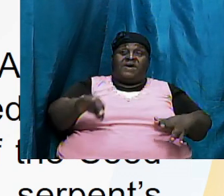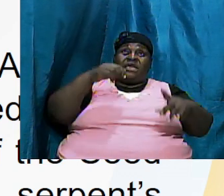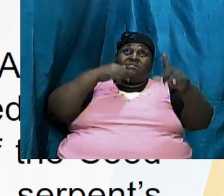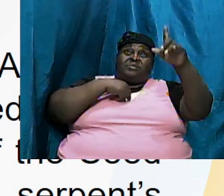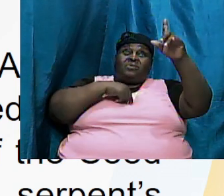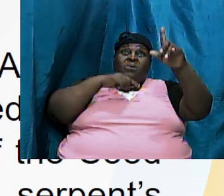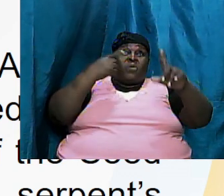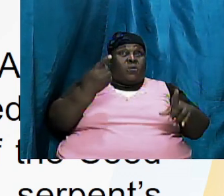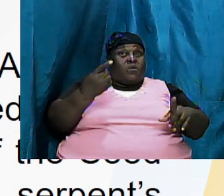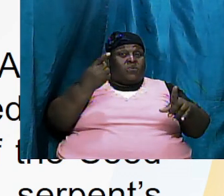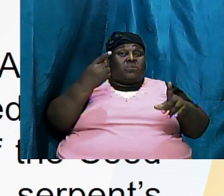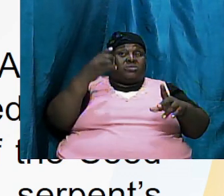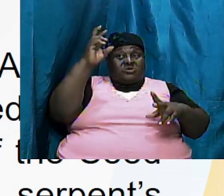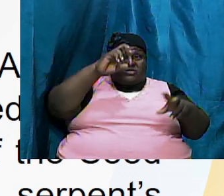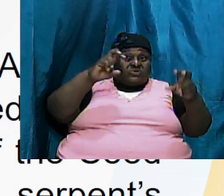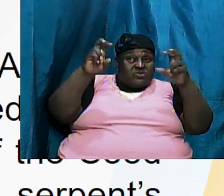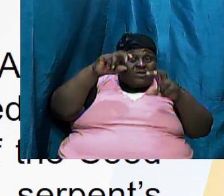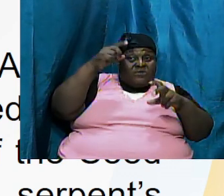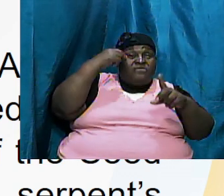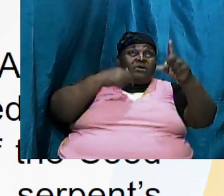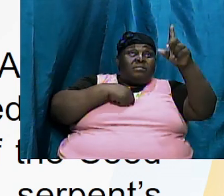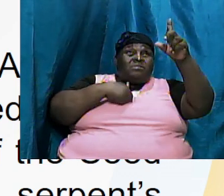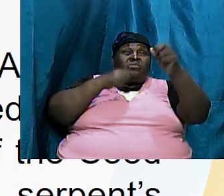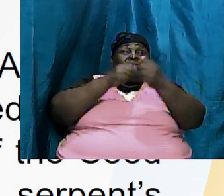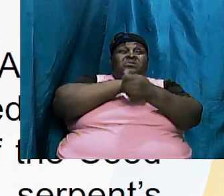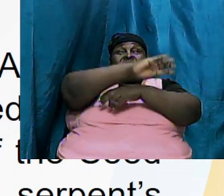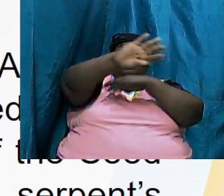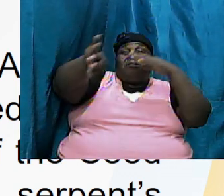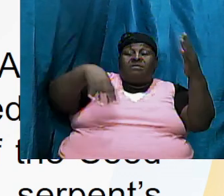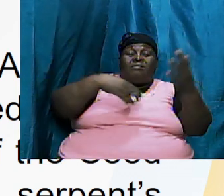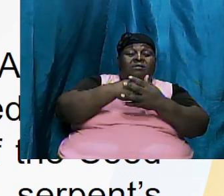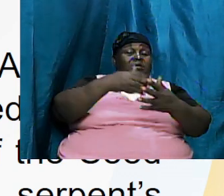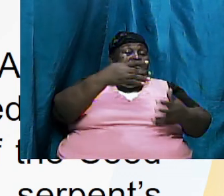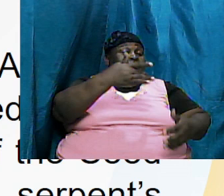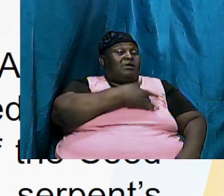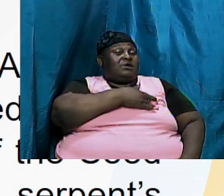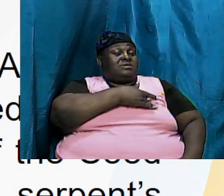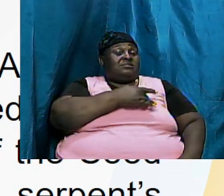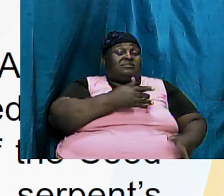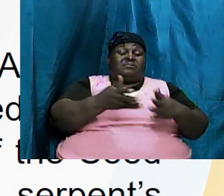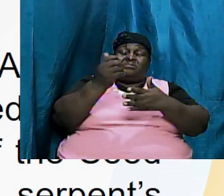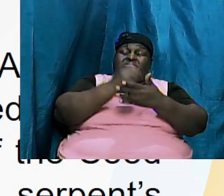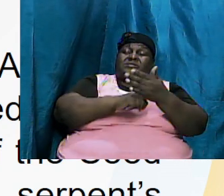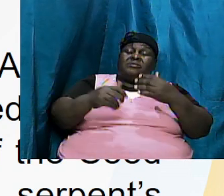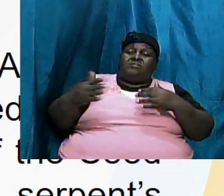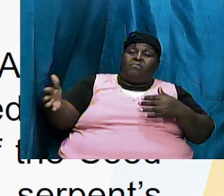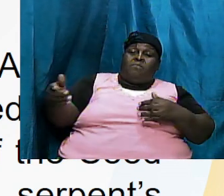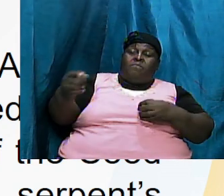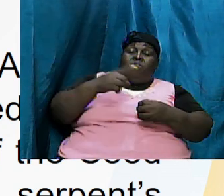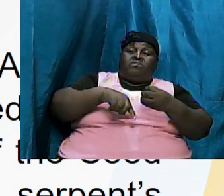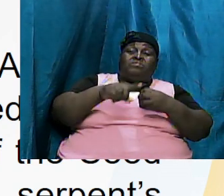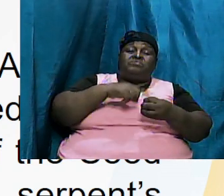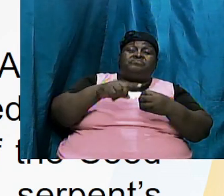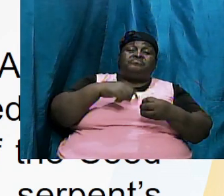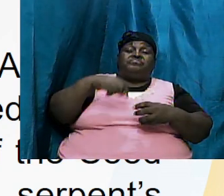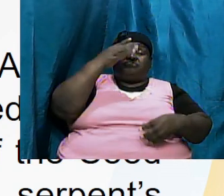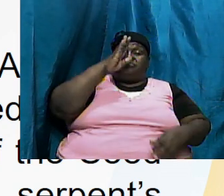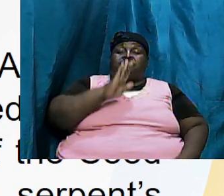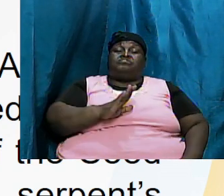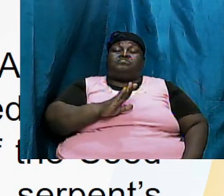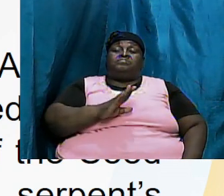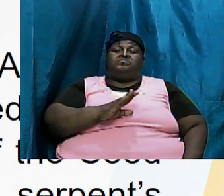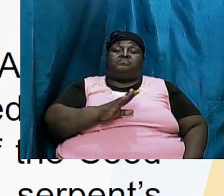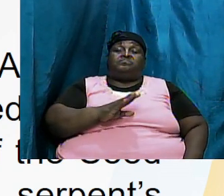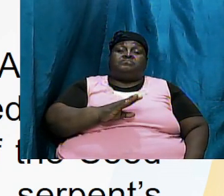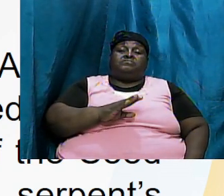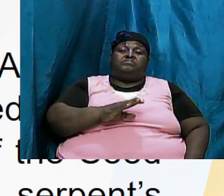they have searched for me with all of their hearts there is something about God he has treasures galore but